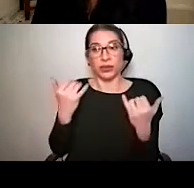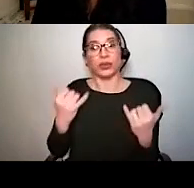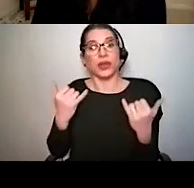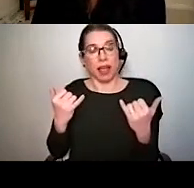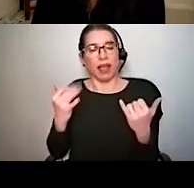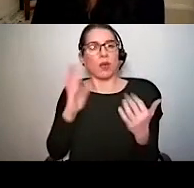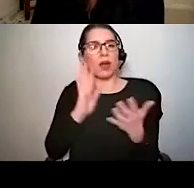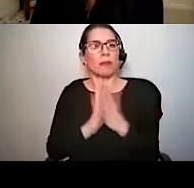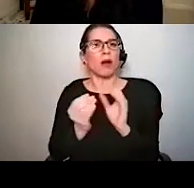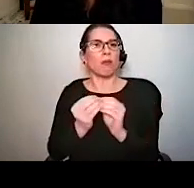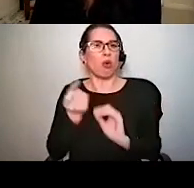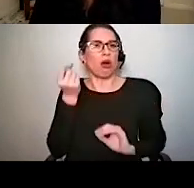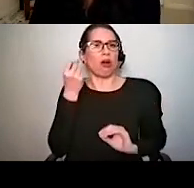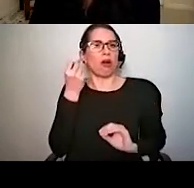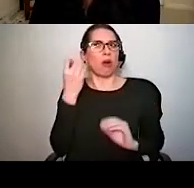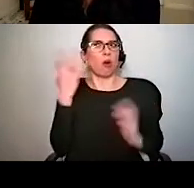ignorance.